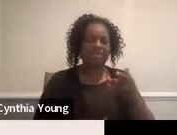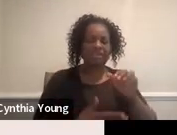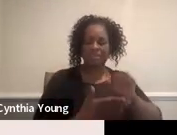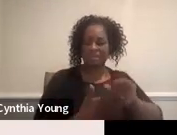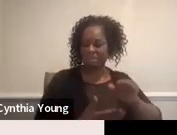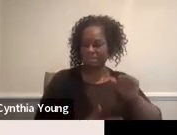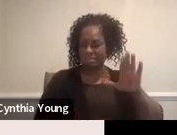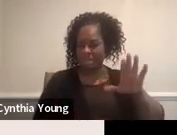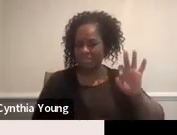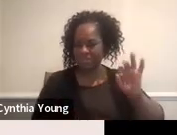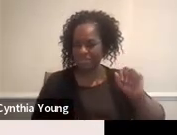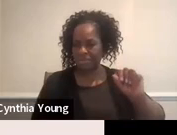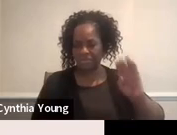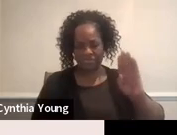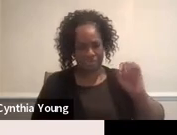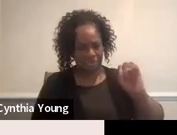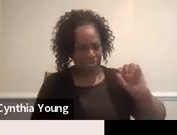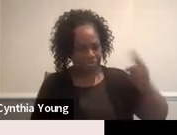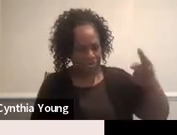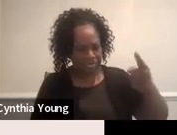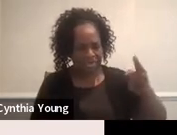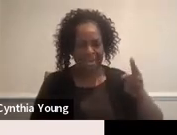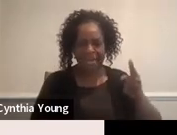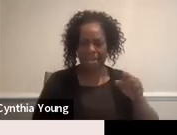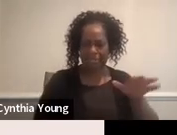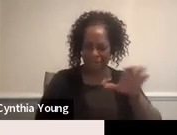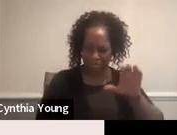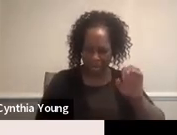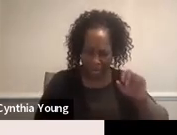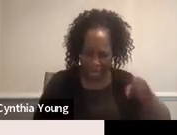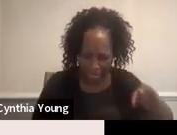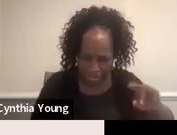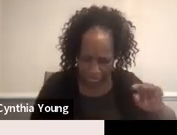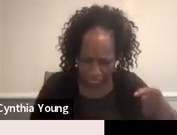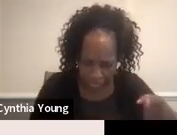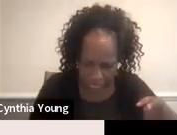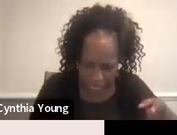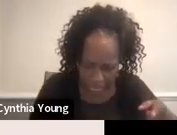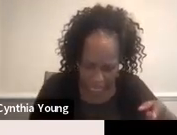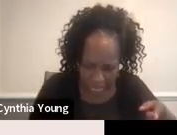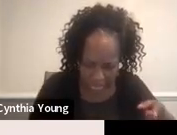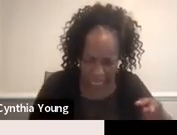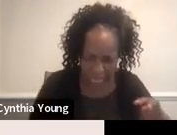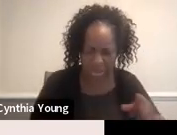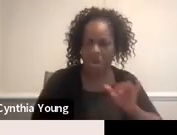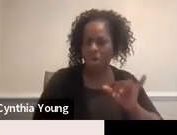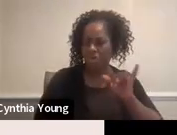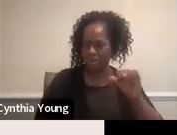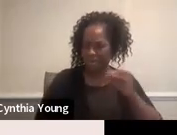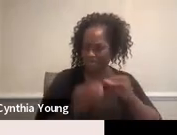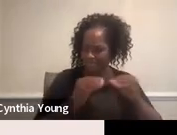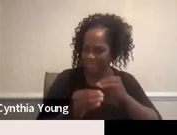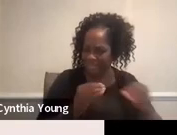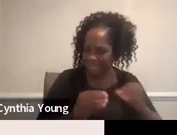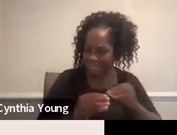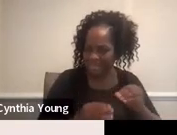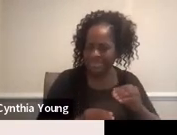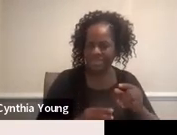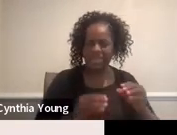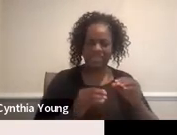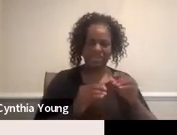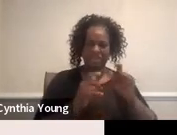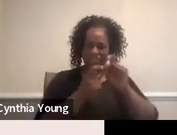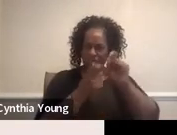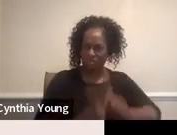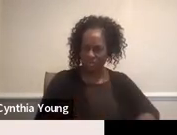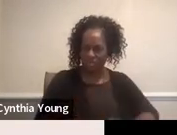1st. And then I think sometime in April, OSEP gets back and says, oh, you have to fix these things. And then they get fixed. And